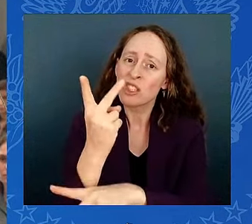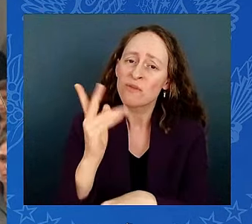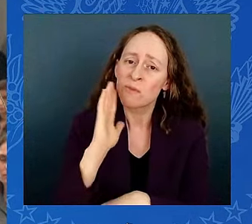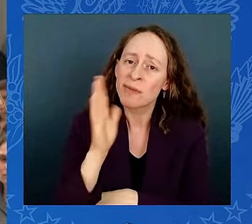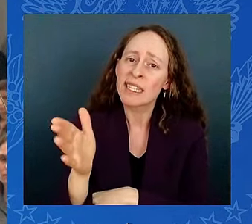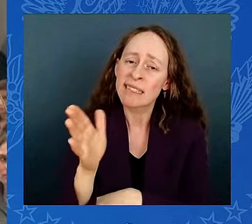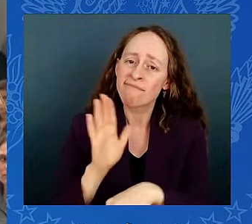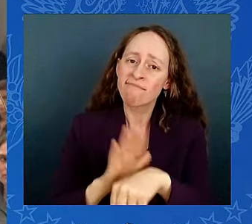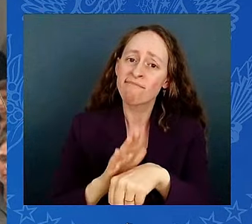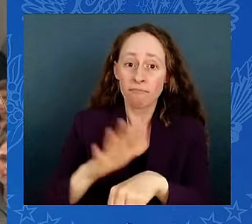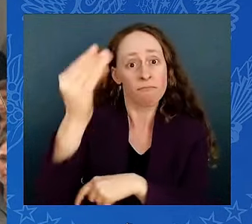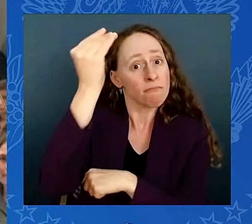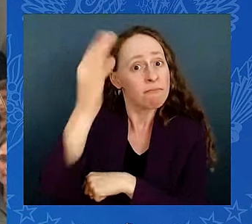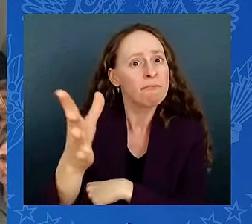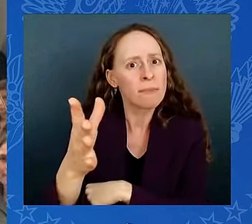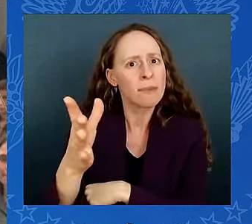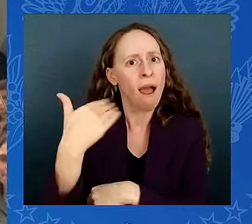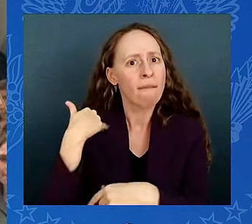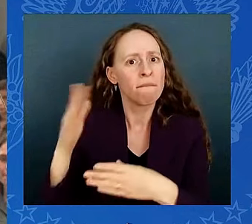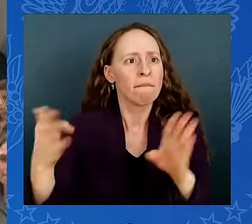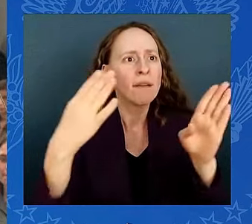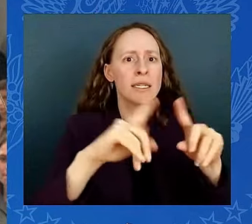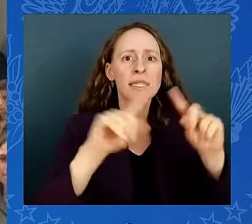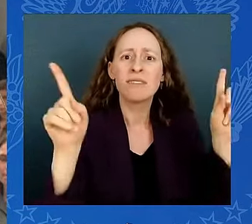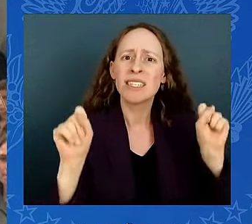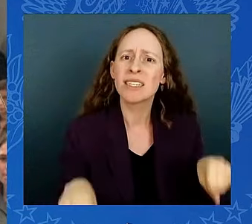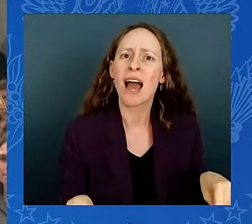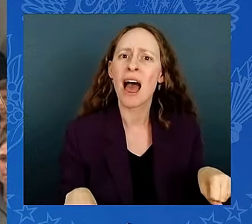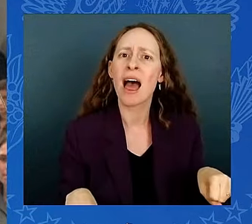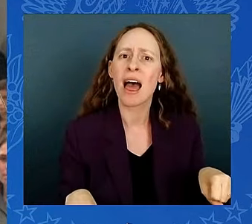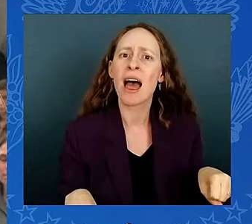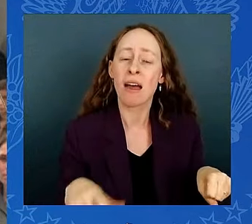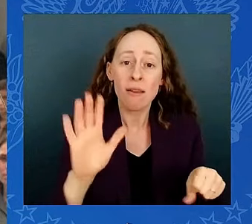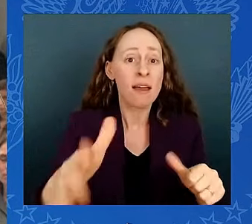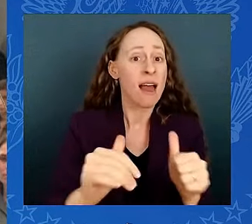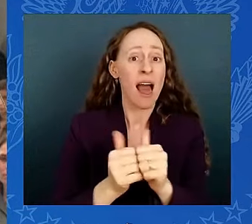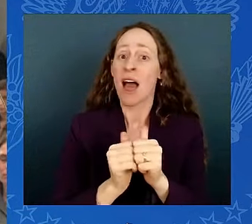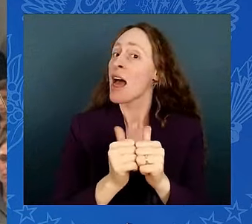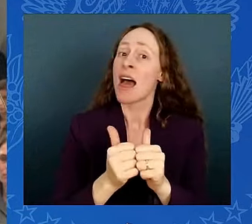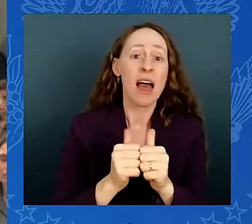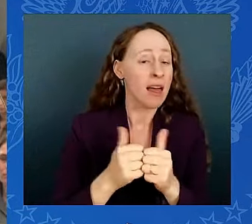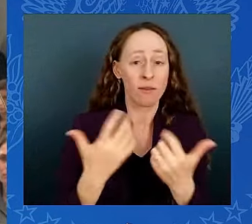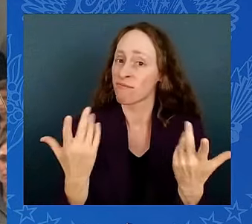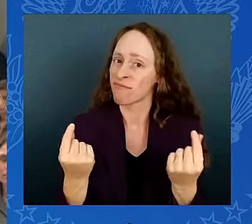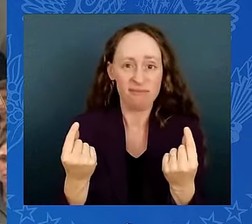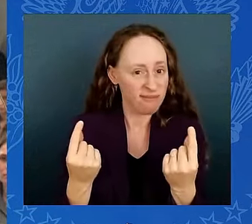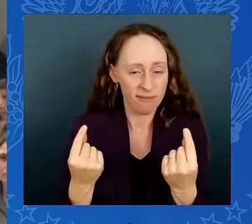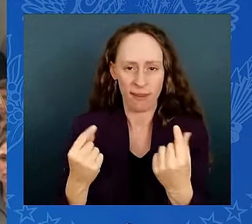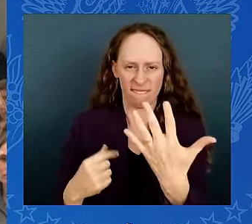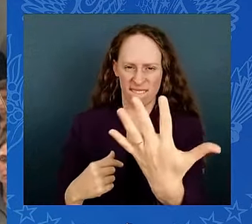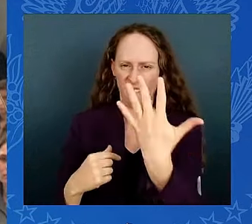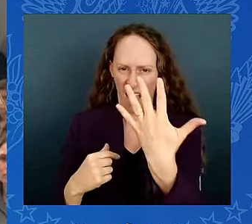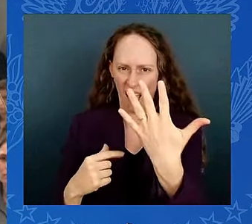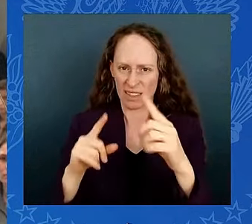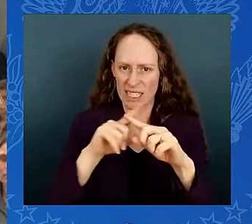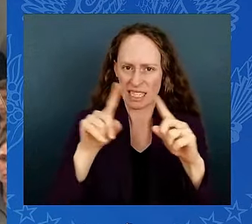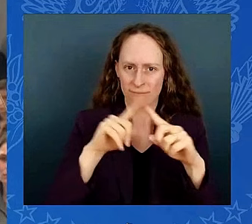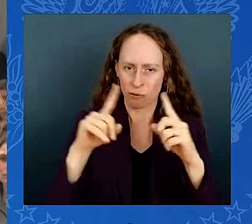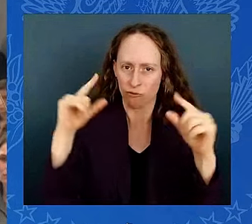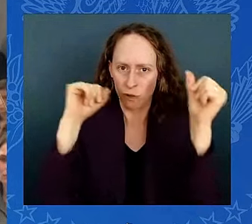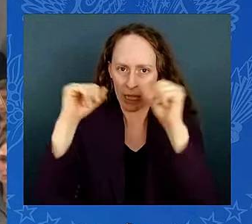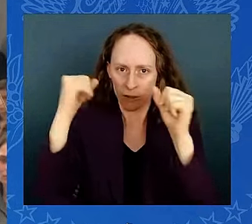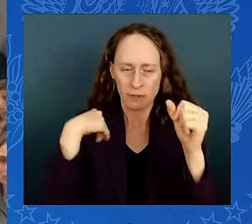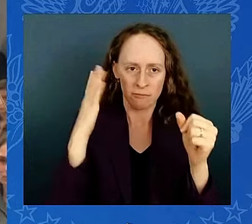That's why, today, I'm announcing five new actions my administration is taking to address extreme weather, including heat and other hazards.